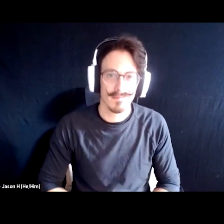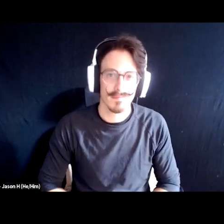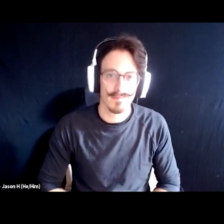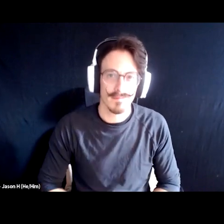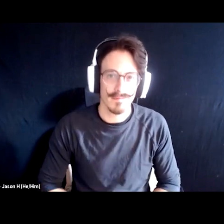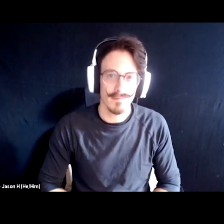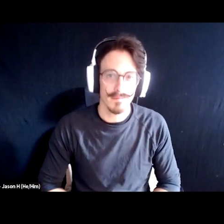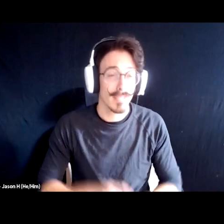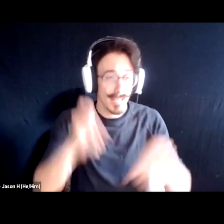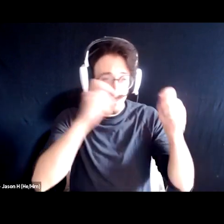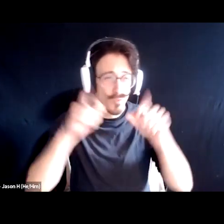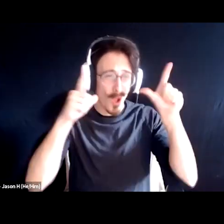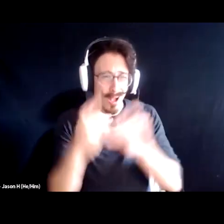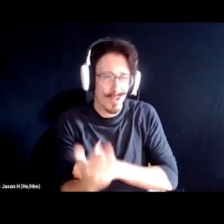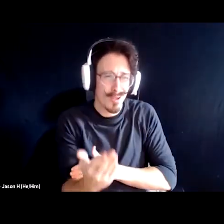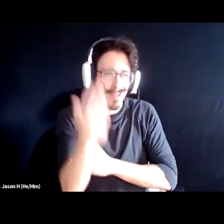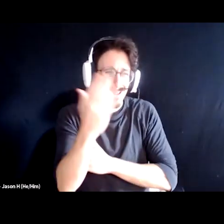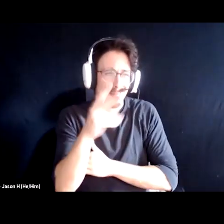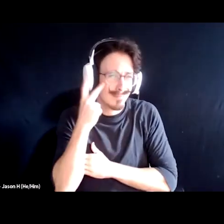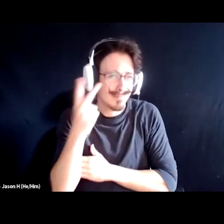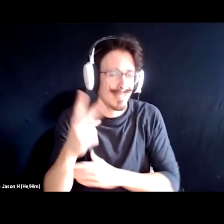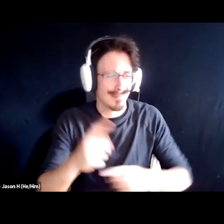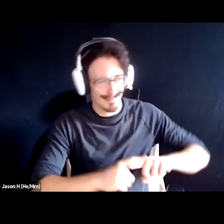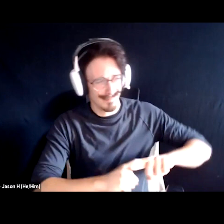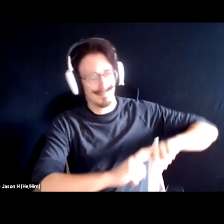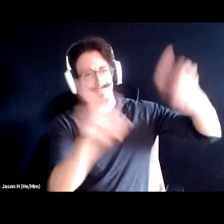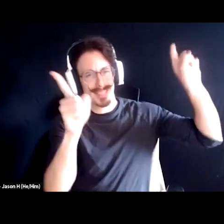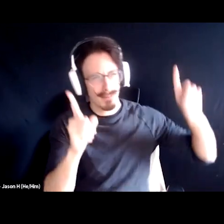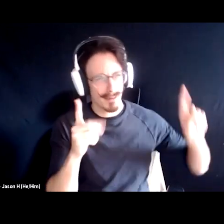I woke up this morning to see things a little differently.